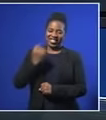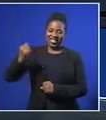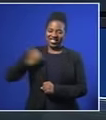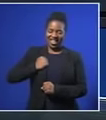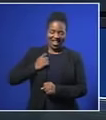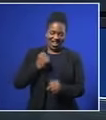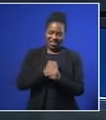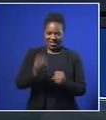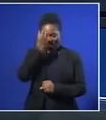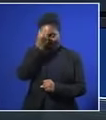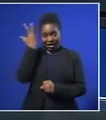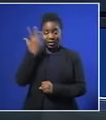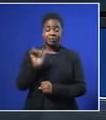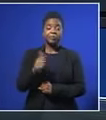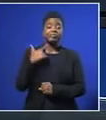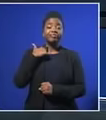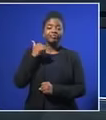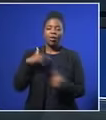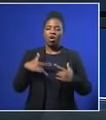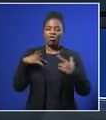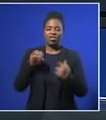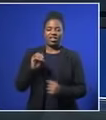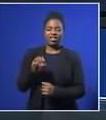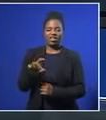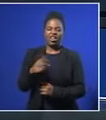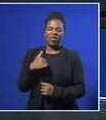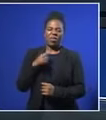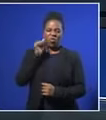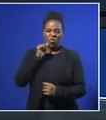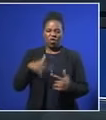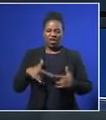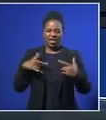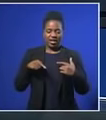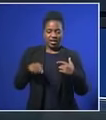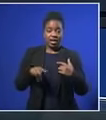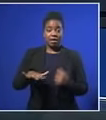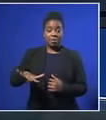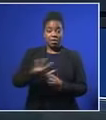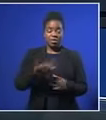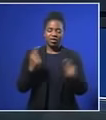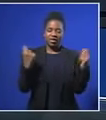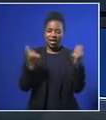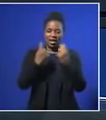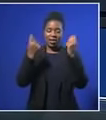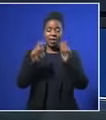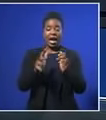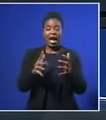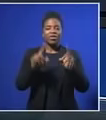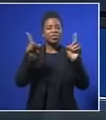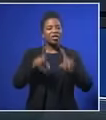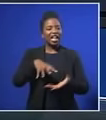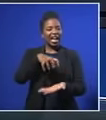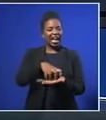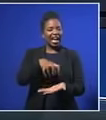Madiba lived in Alexandra for a short while when he first arrived in Johannesburg. Residents celebrated his centenary with a special